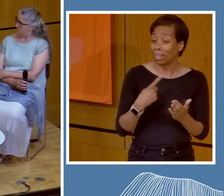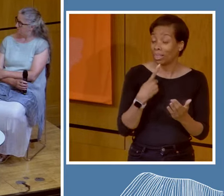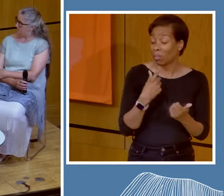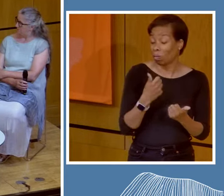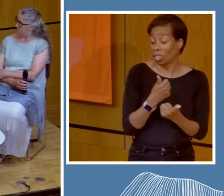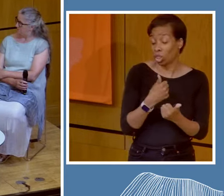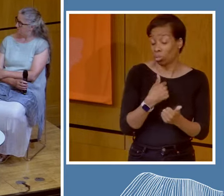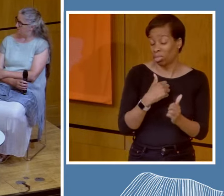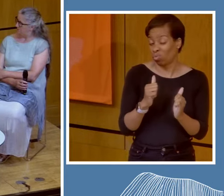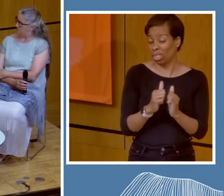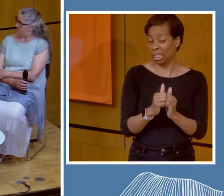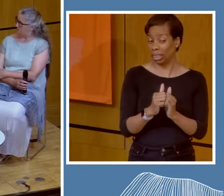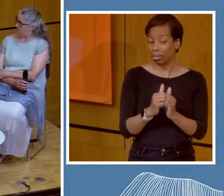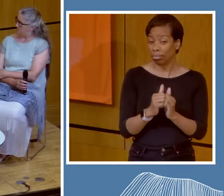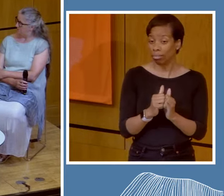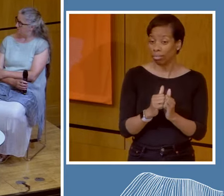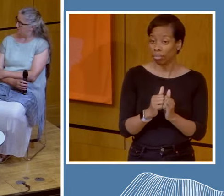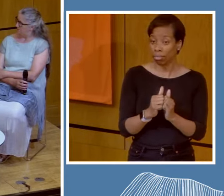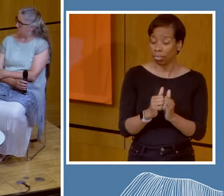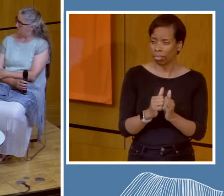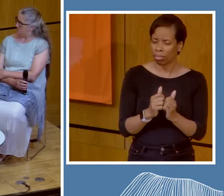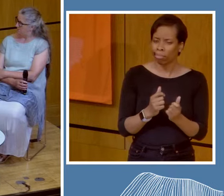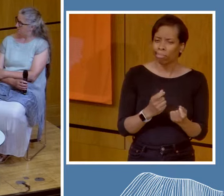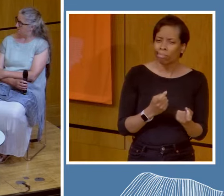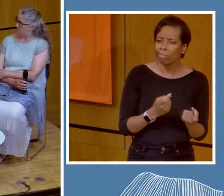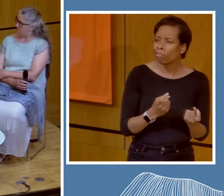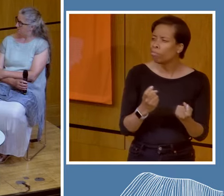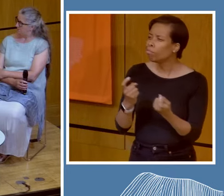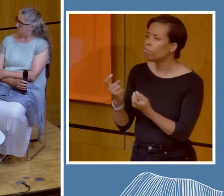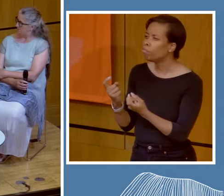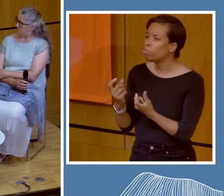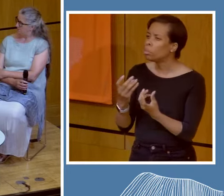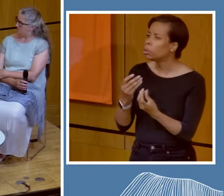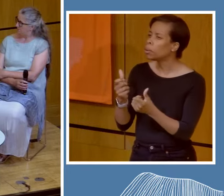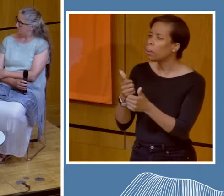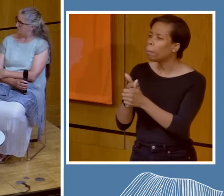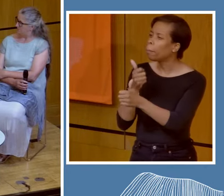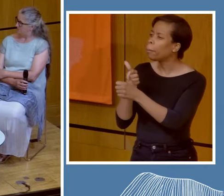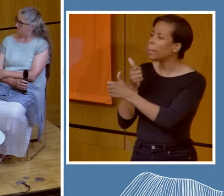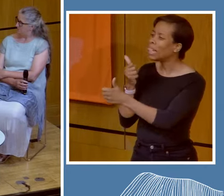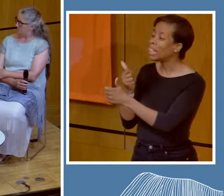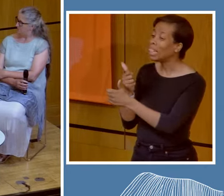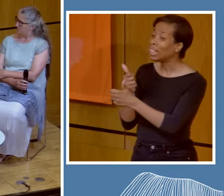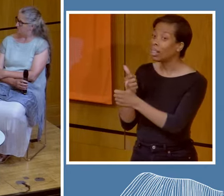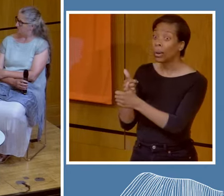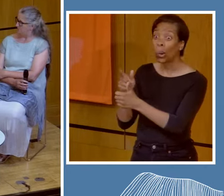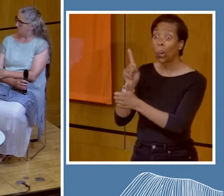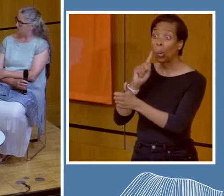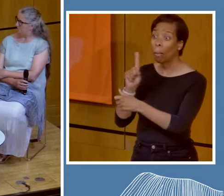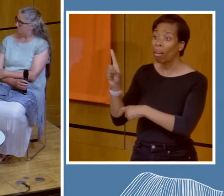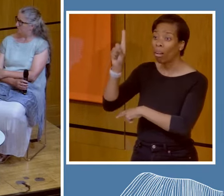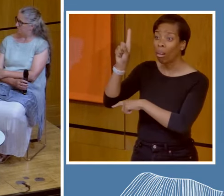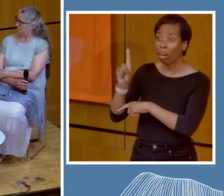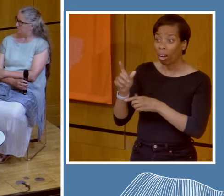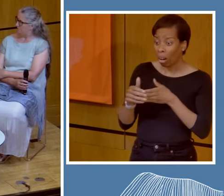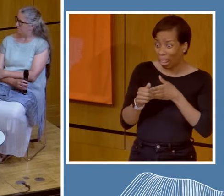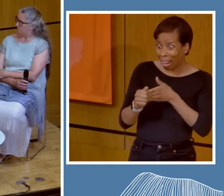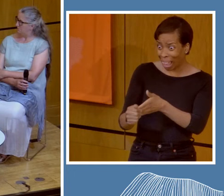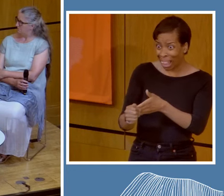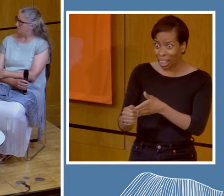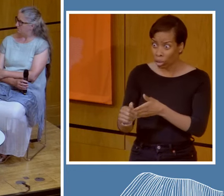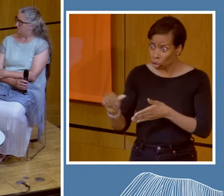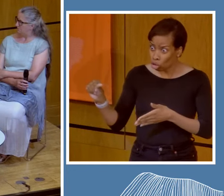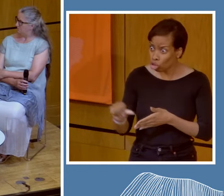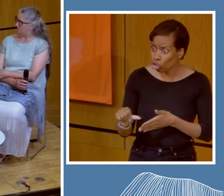it's very evident that a woman leading that would be a good idea, and yet,